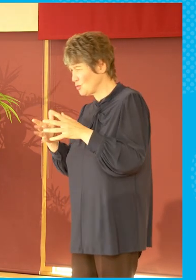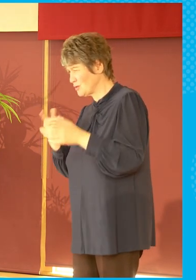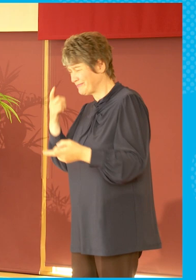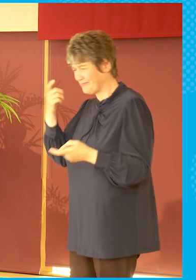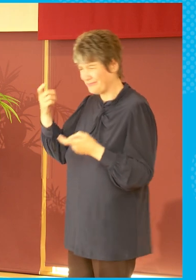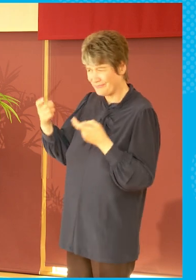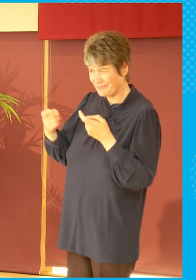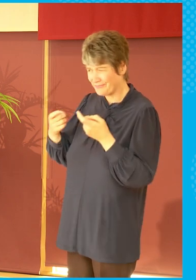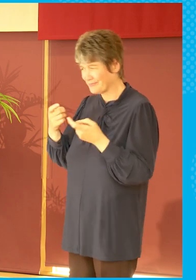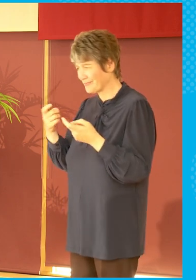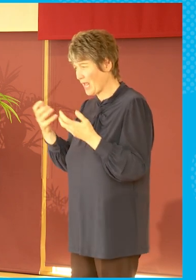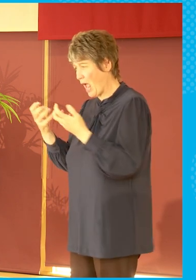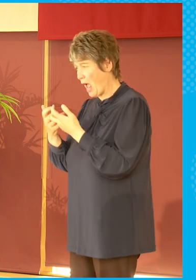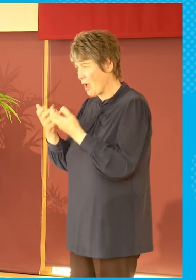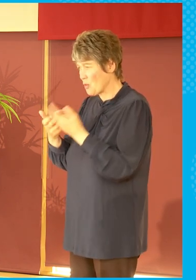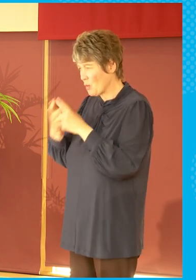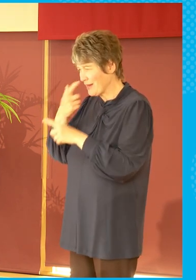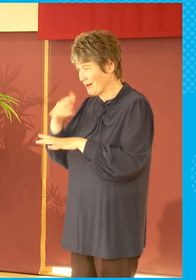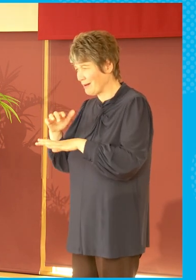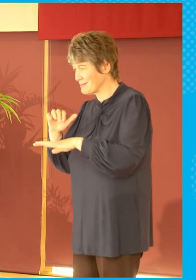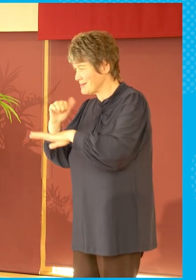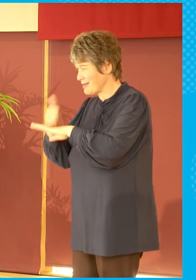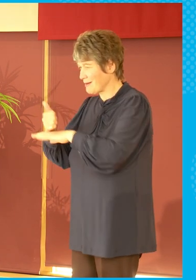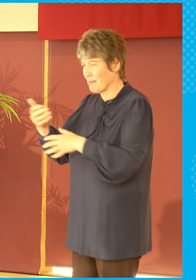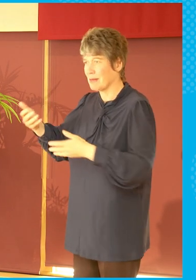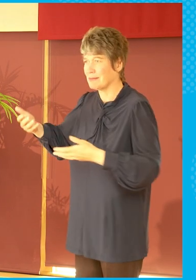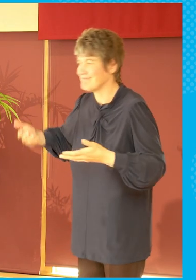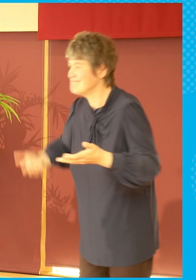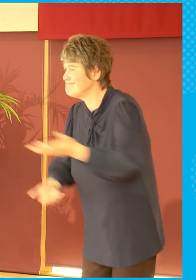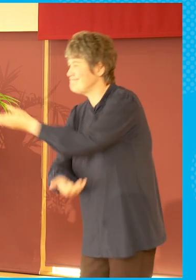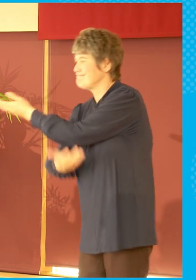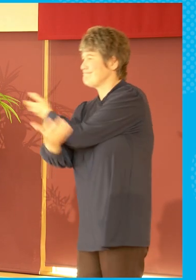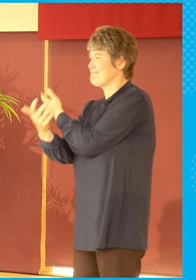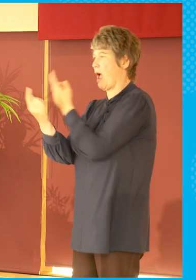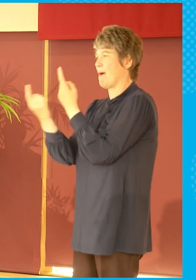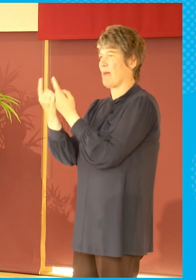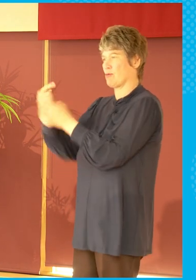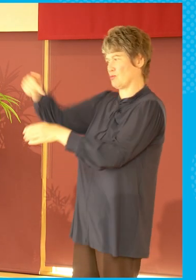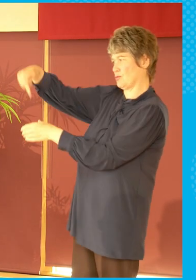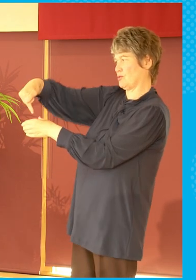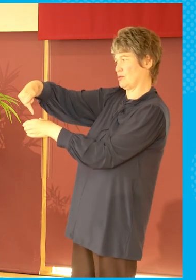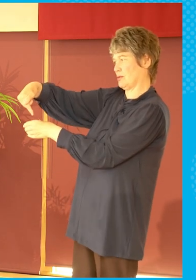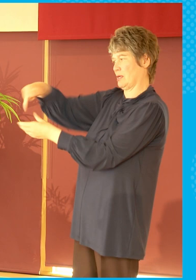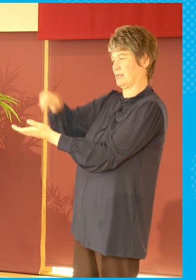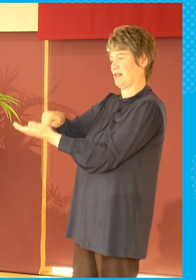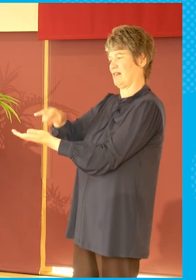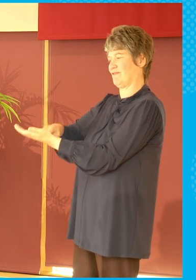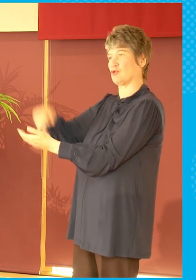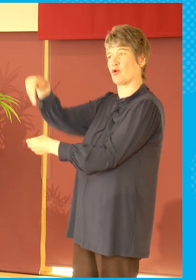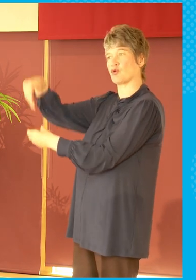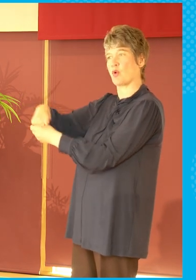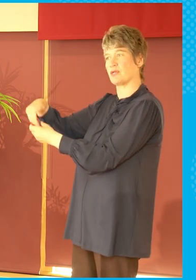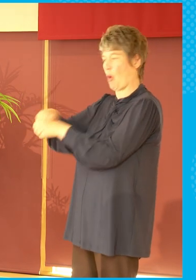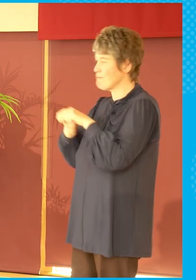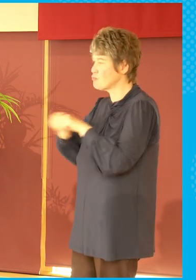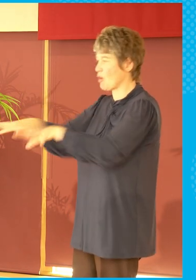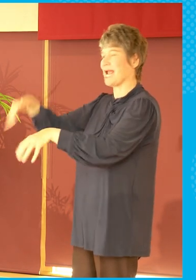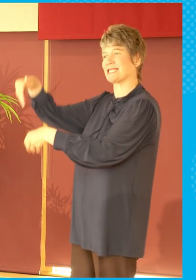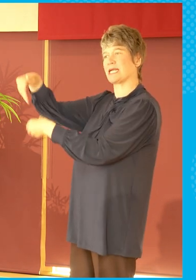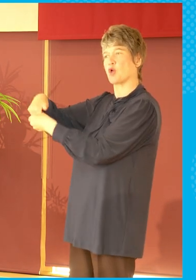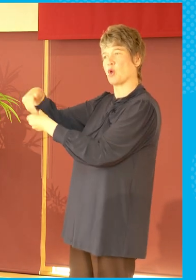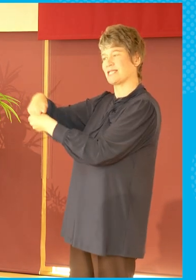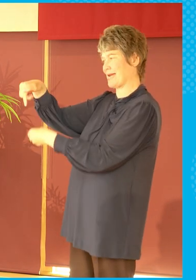conversations about the content that we've watched. Where does that where is that space?